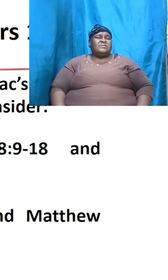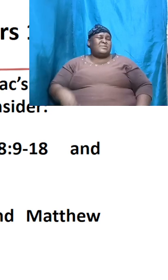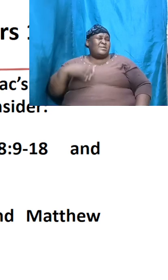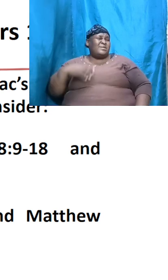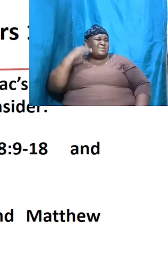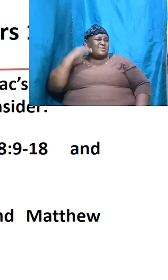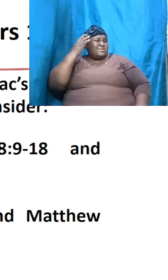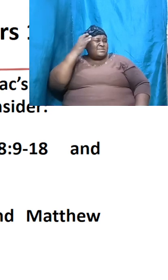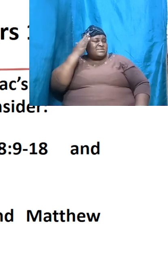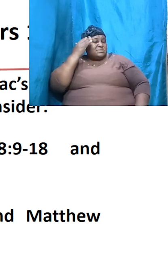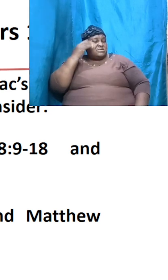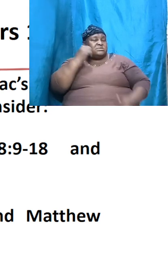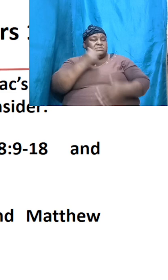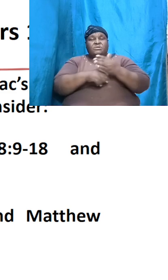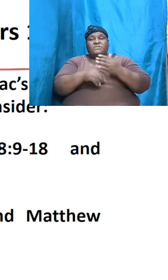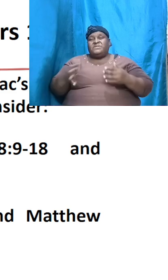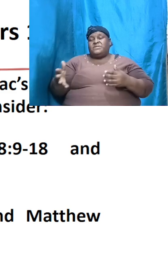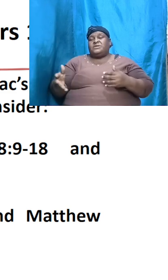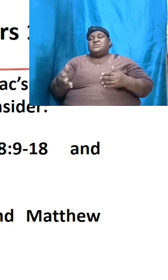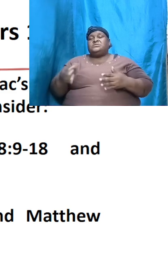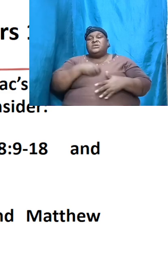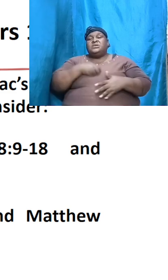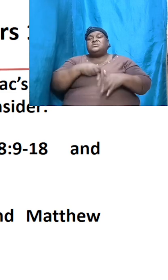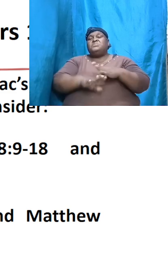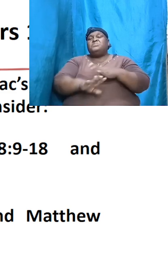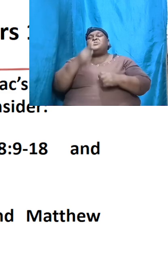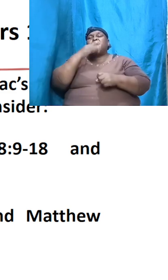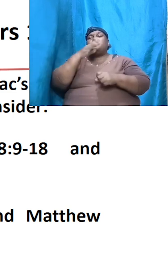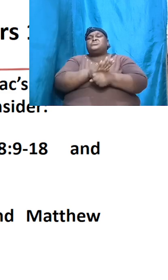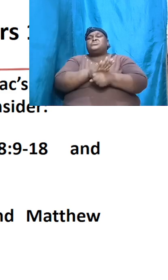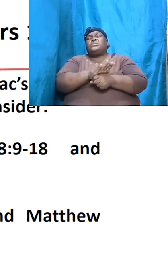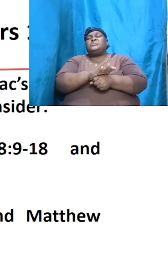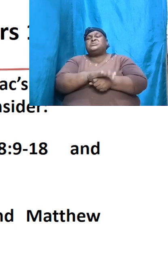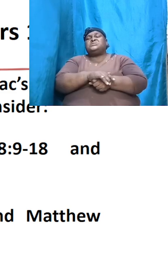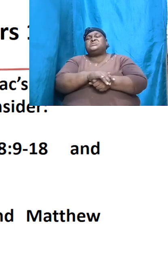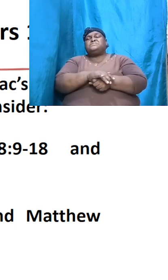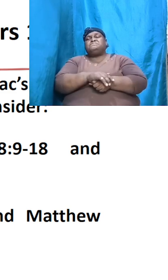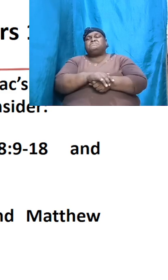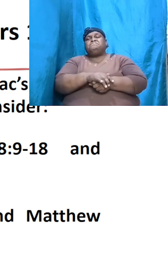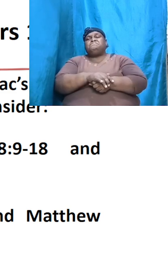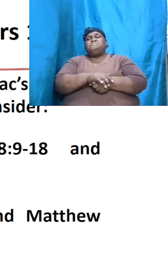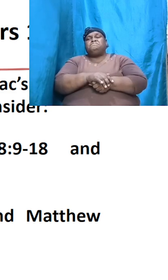things that we just said we just said his birth was promised and we